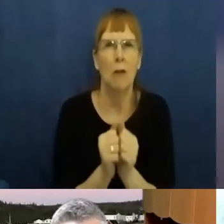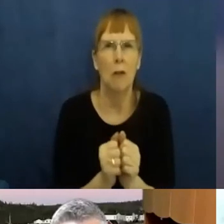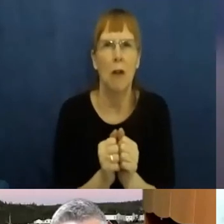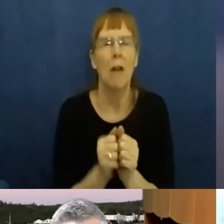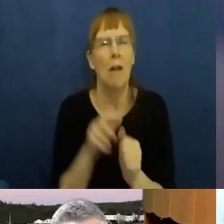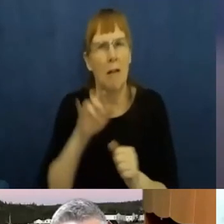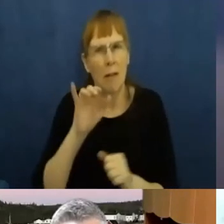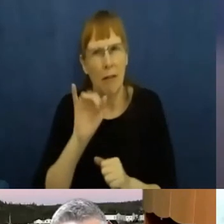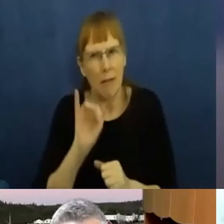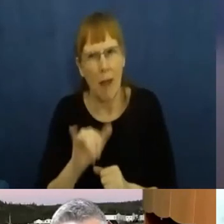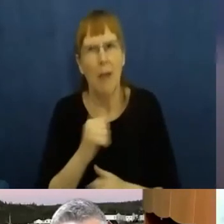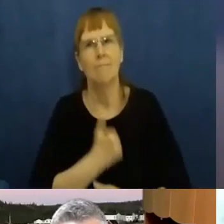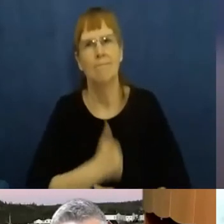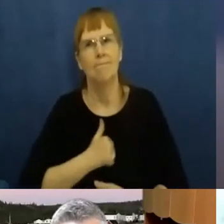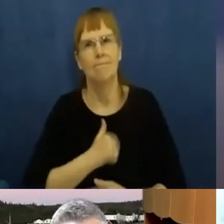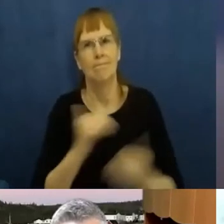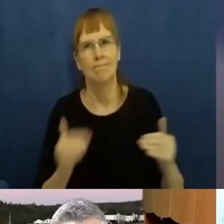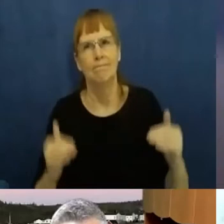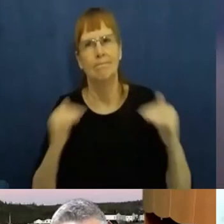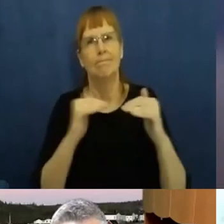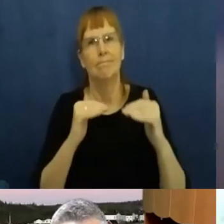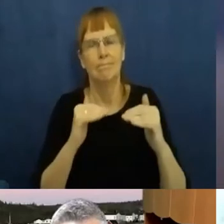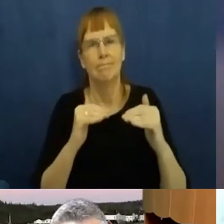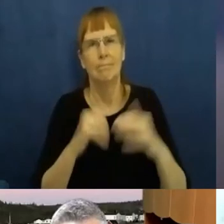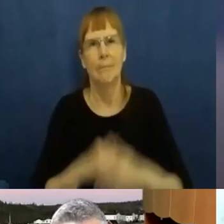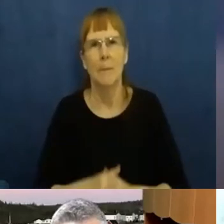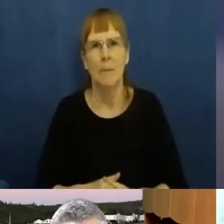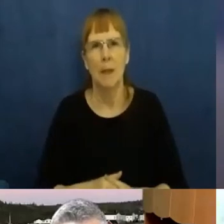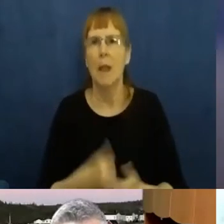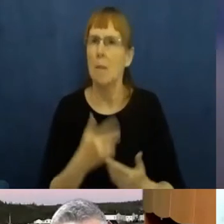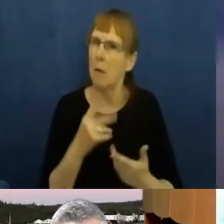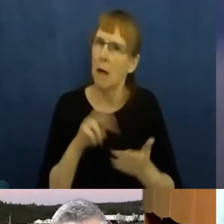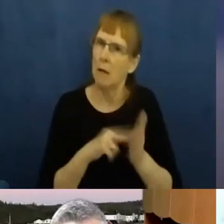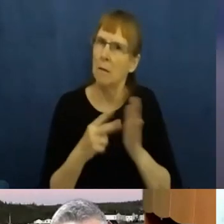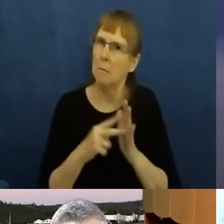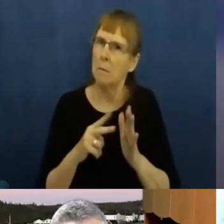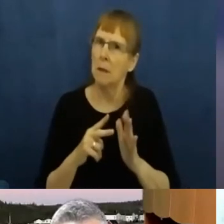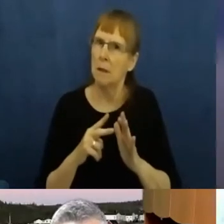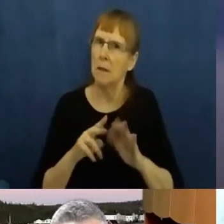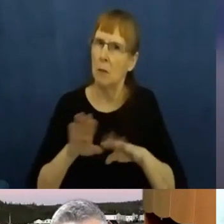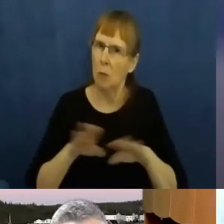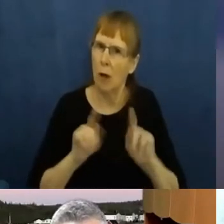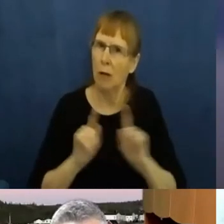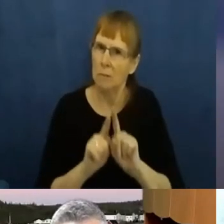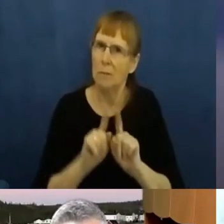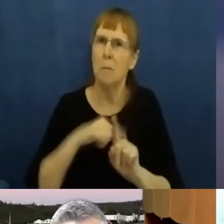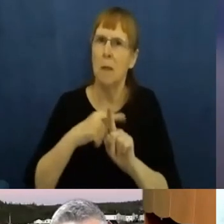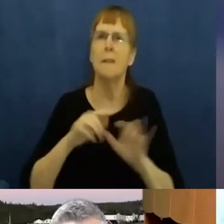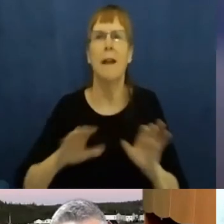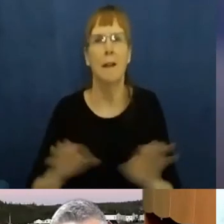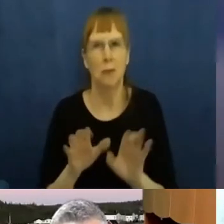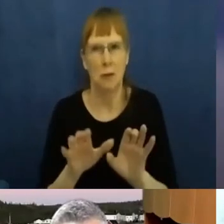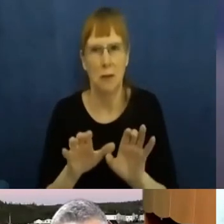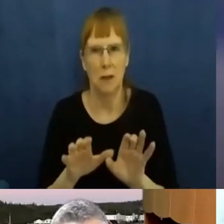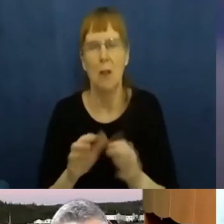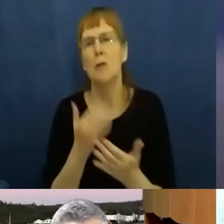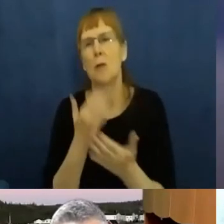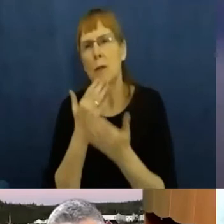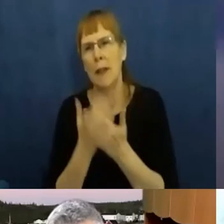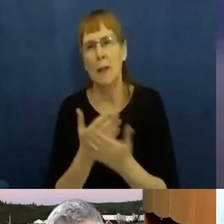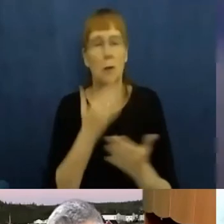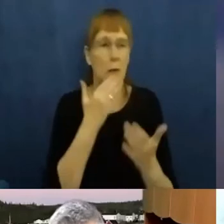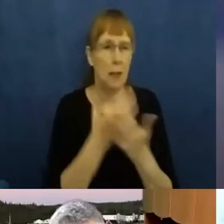listening. It also involves actions. So thank you for being here with us. Thank you to everyone.